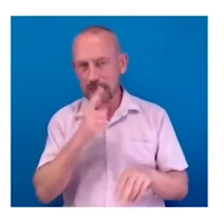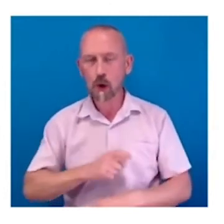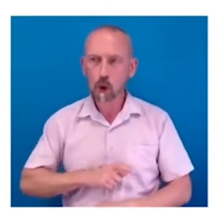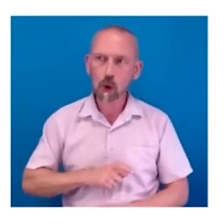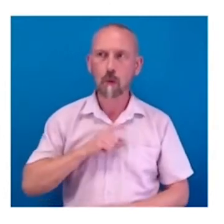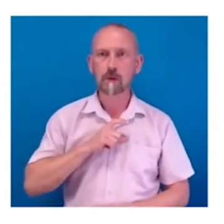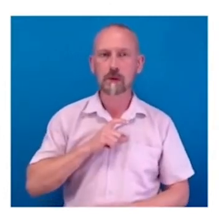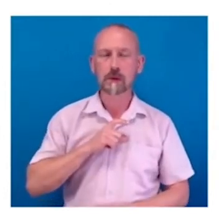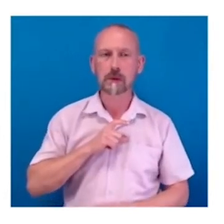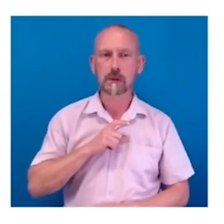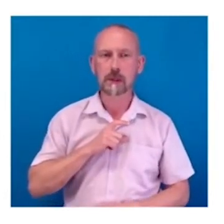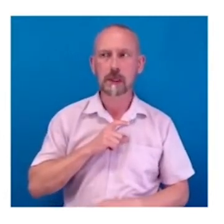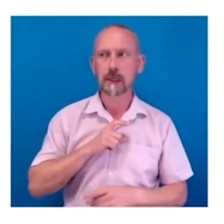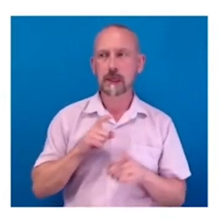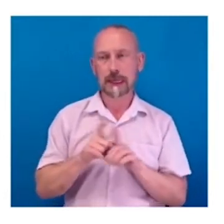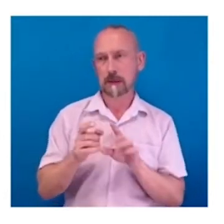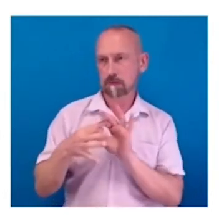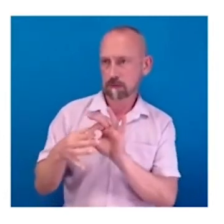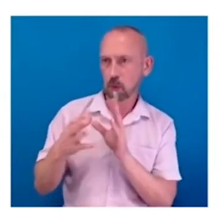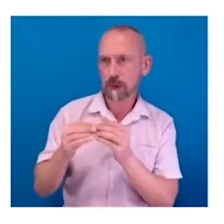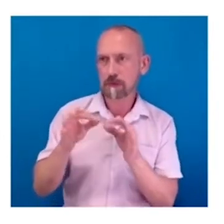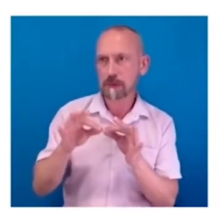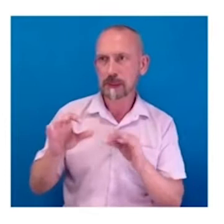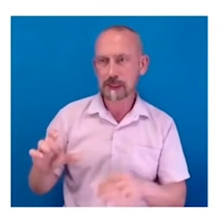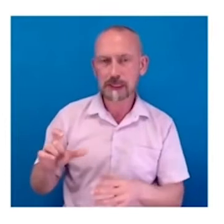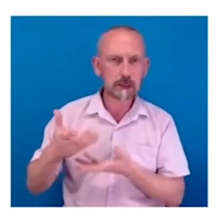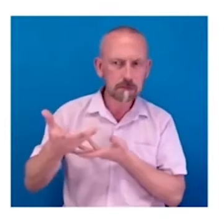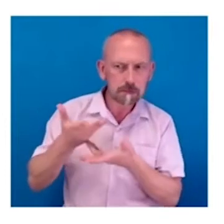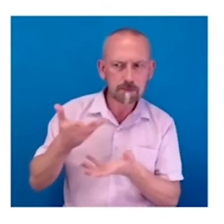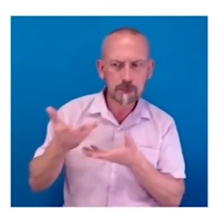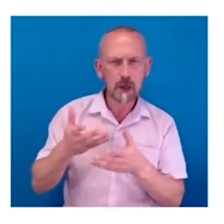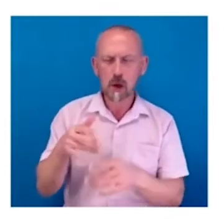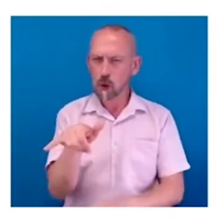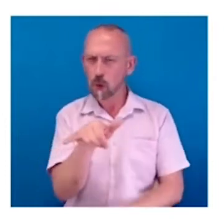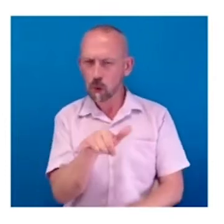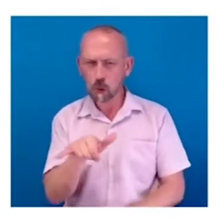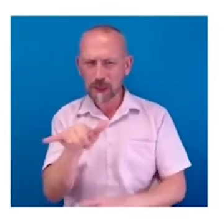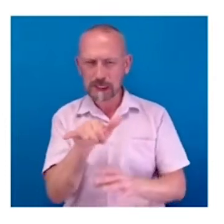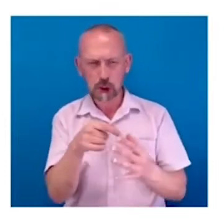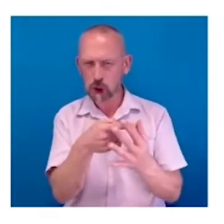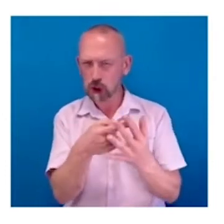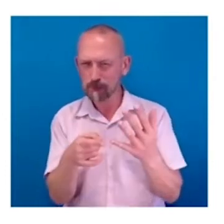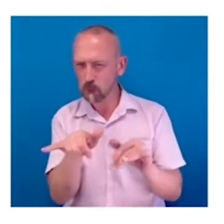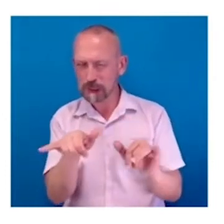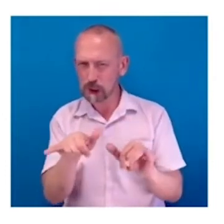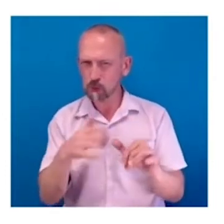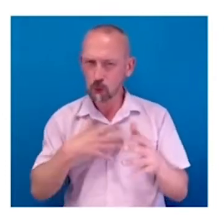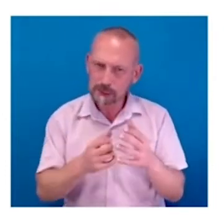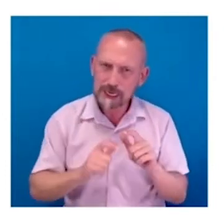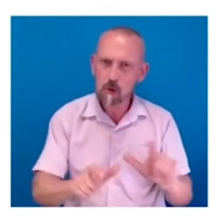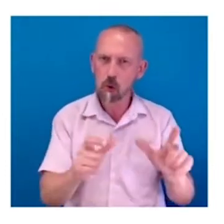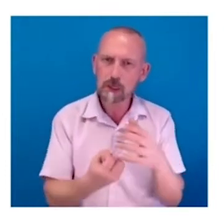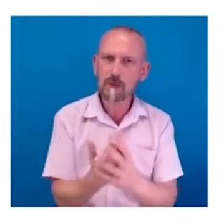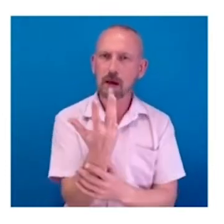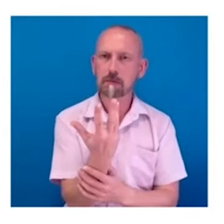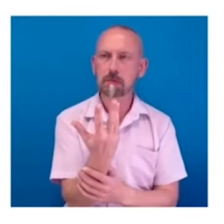we were able to make a confident decision as to which design concept to go further. And then really to go